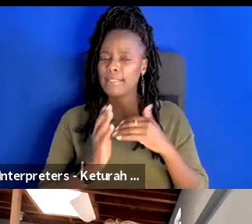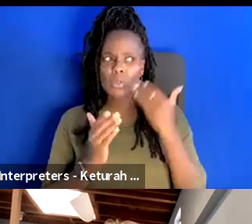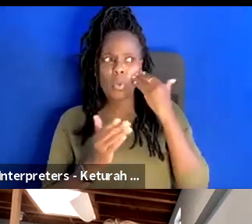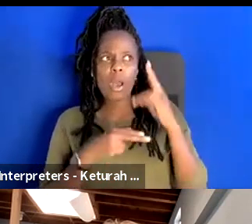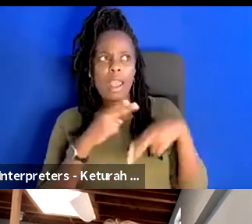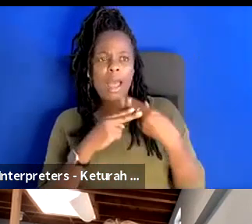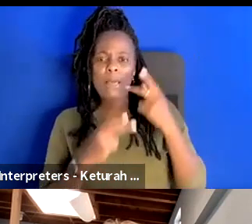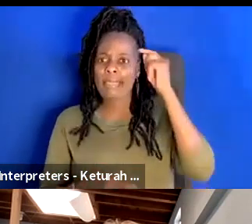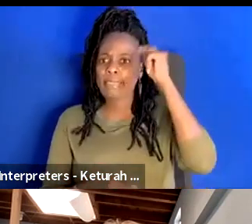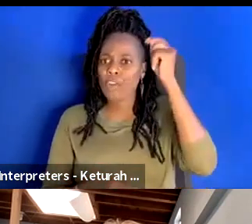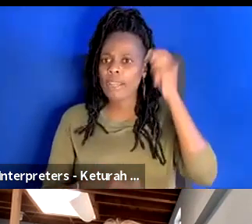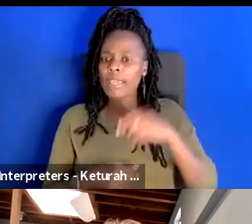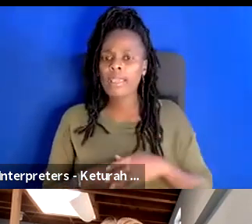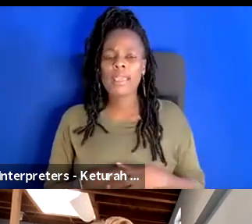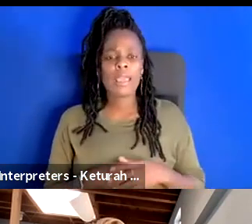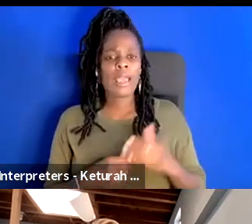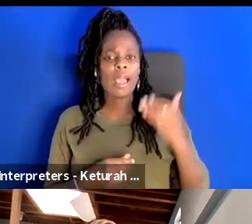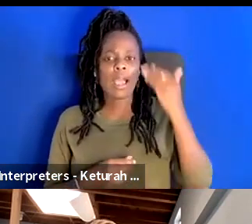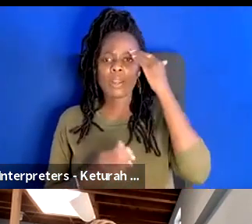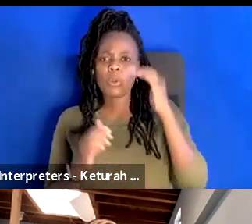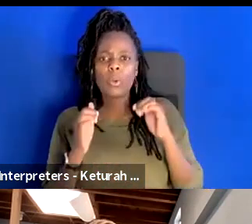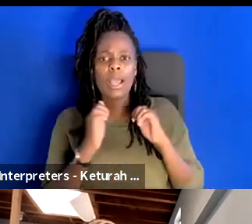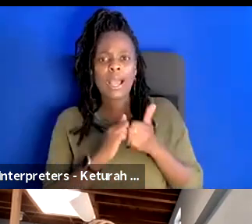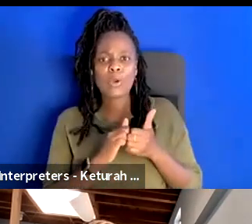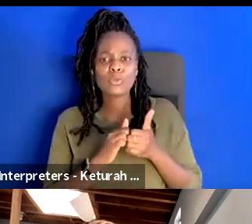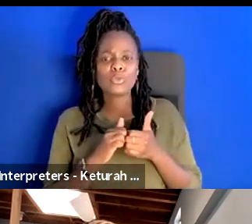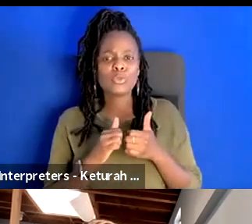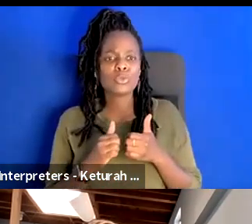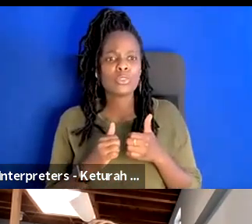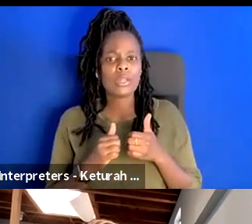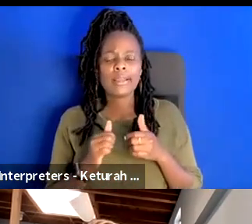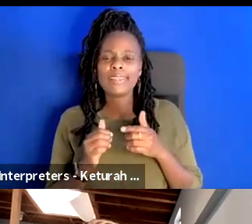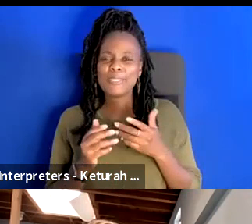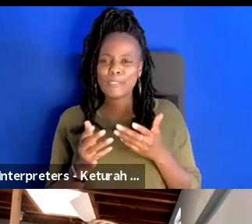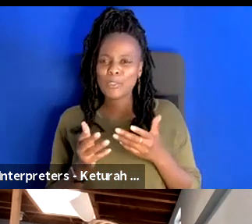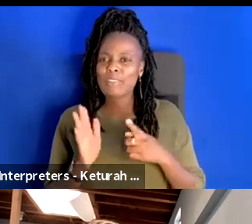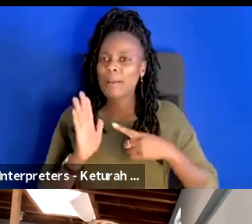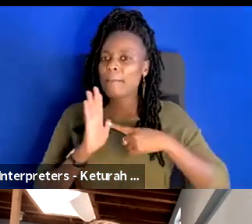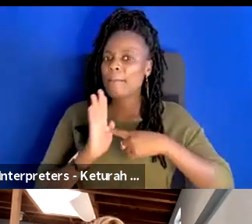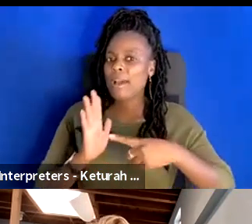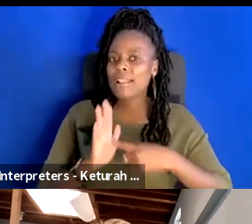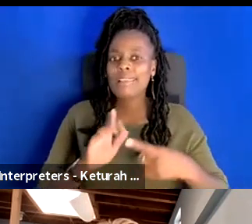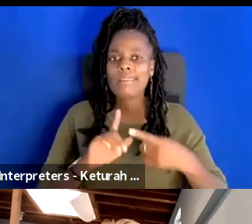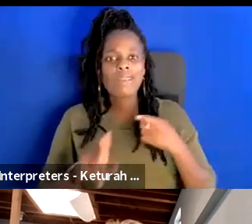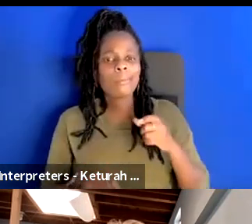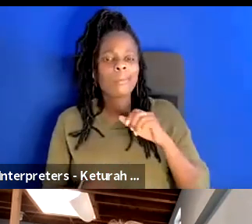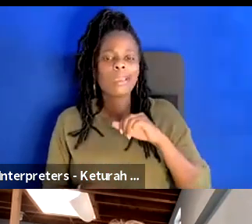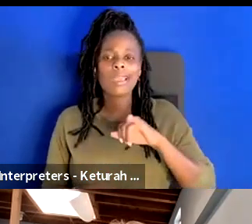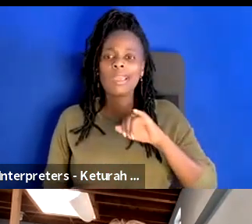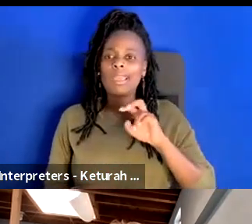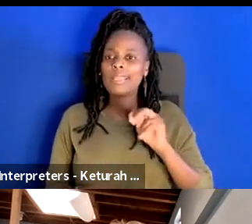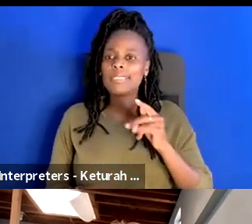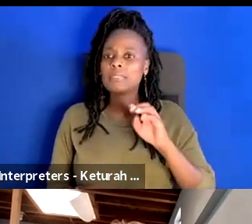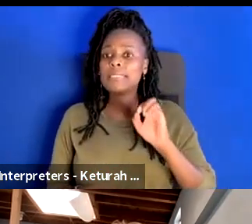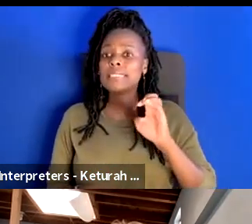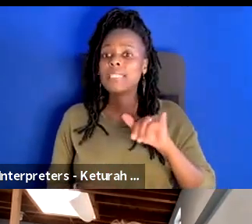I recognize also modeling kind of after modeling after the intimacy coordinator model that there needed